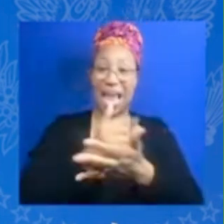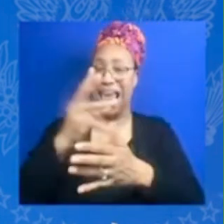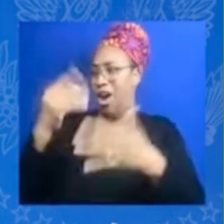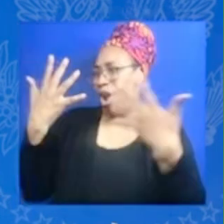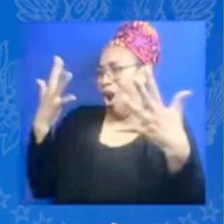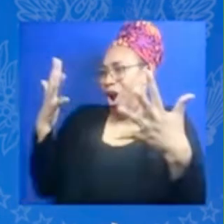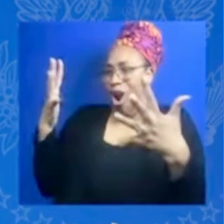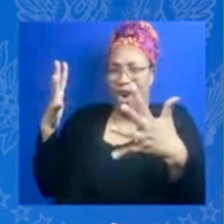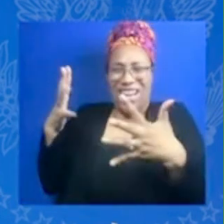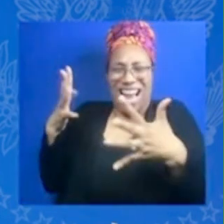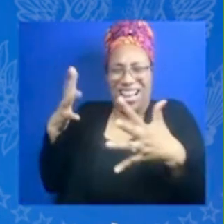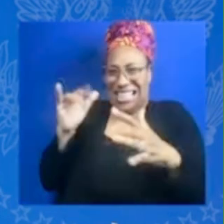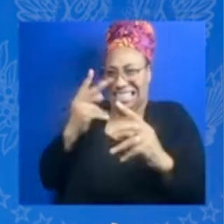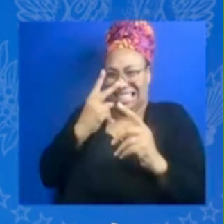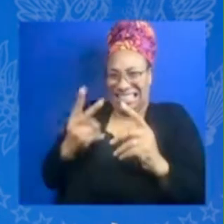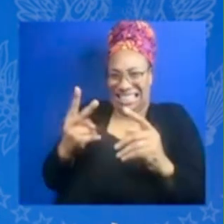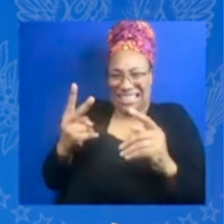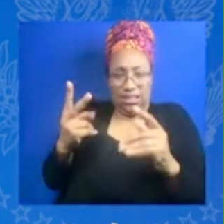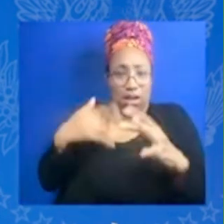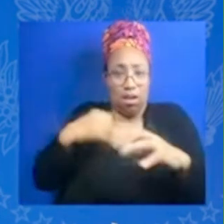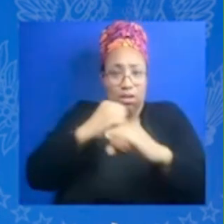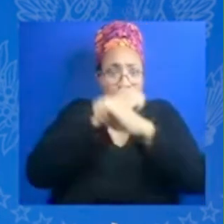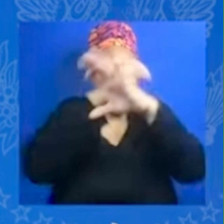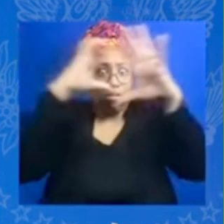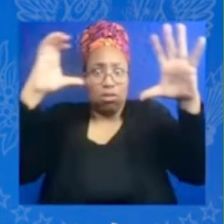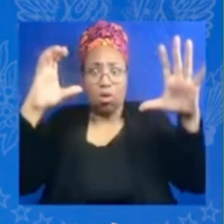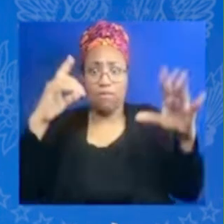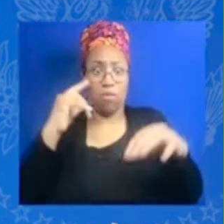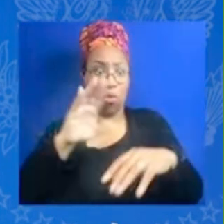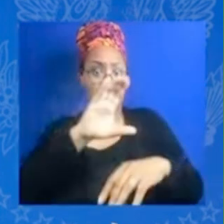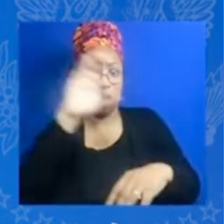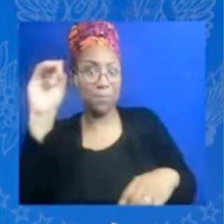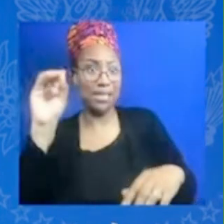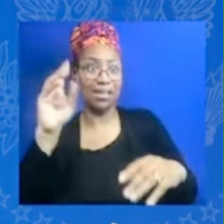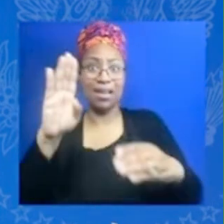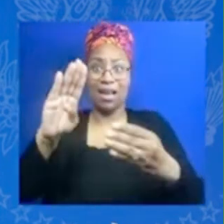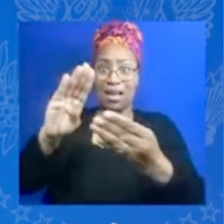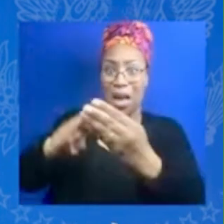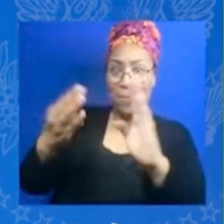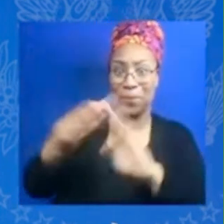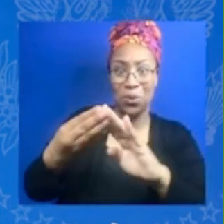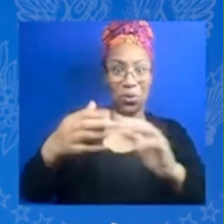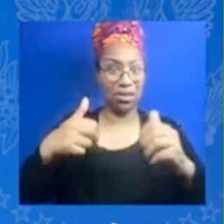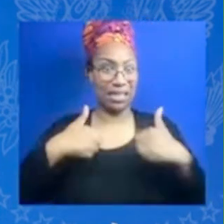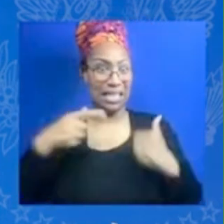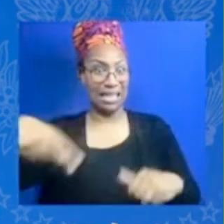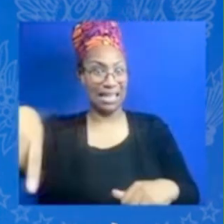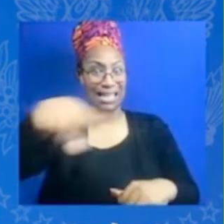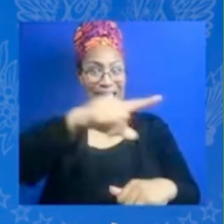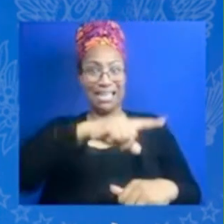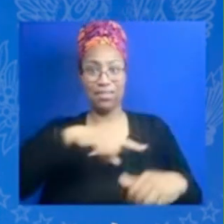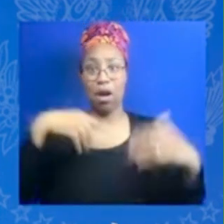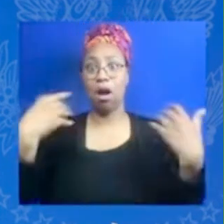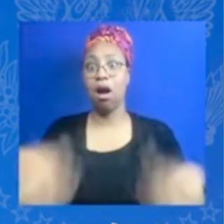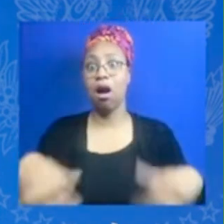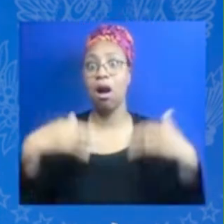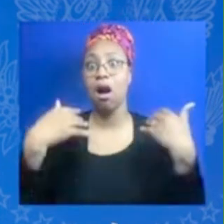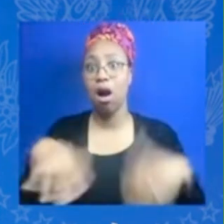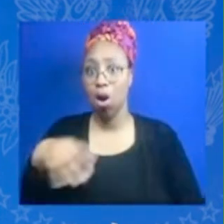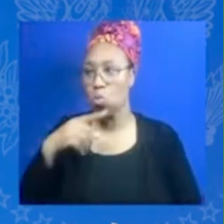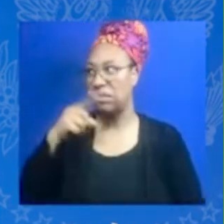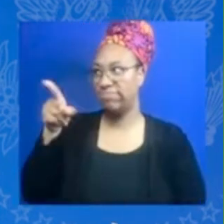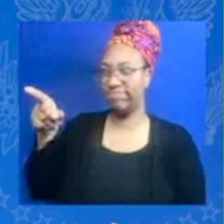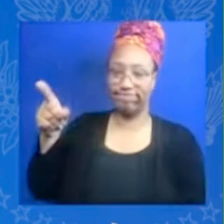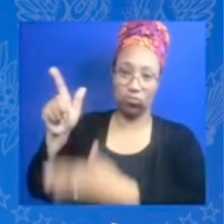have for not only the company but the communities that it will impact so we intend to take full advantage